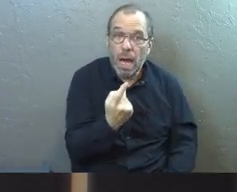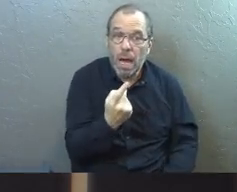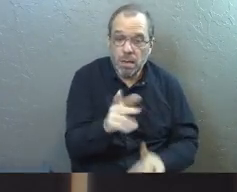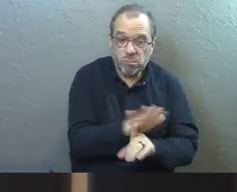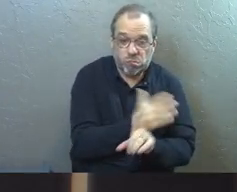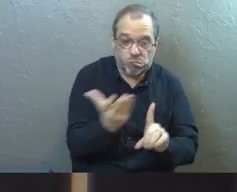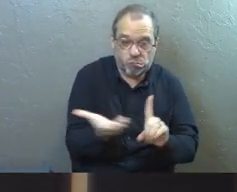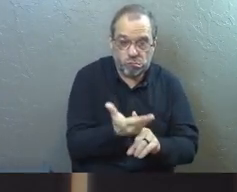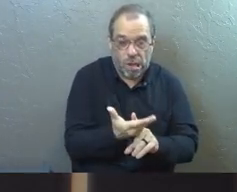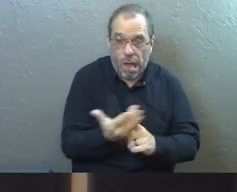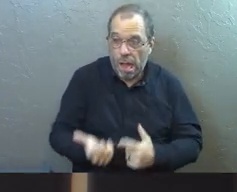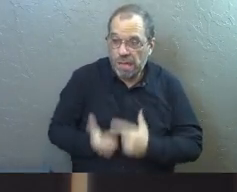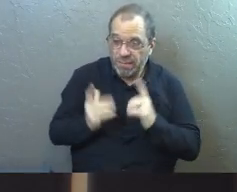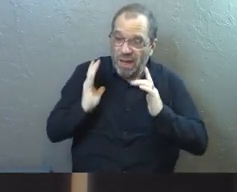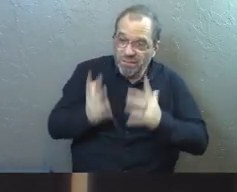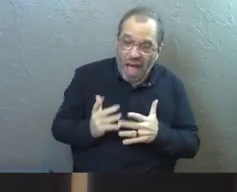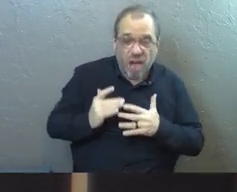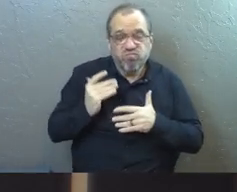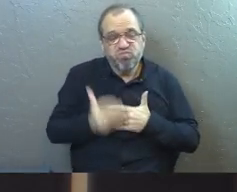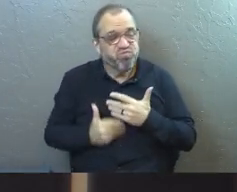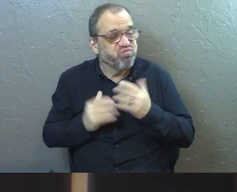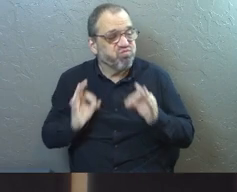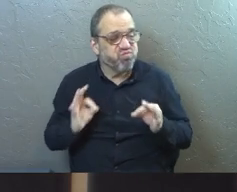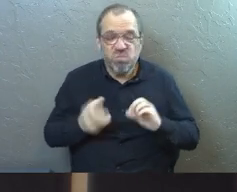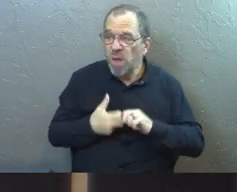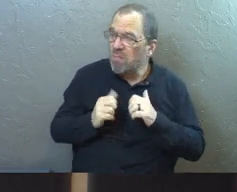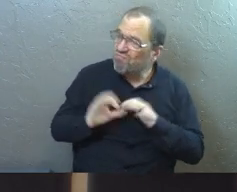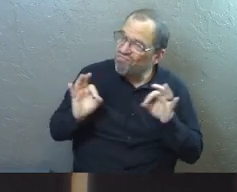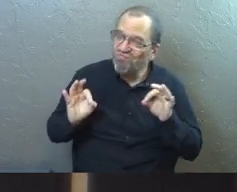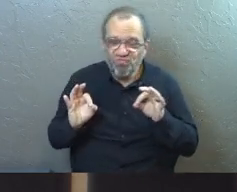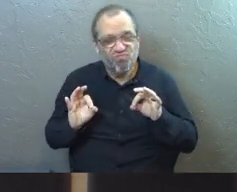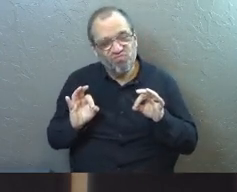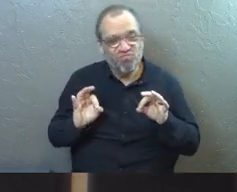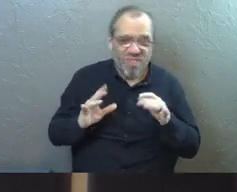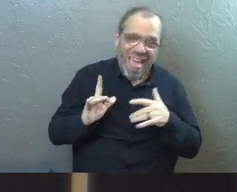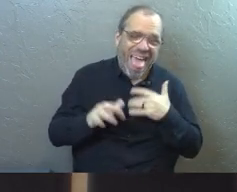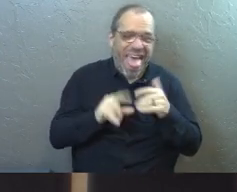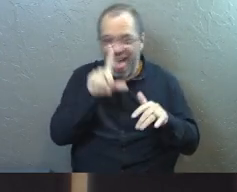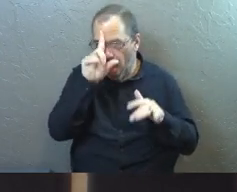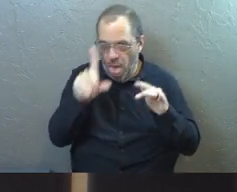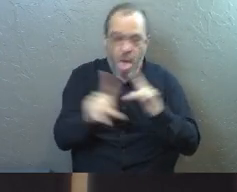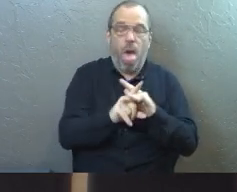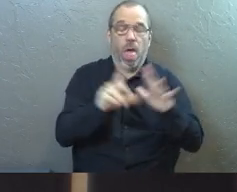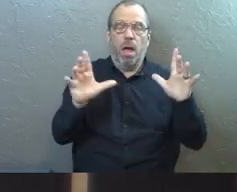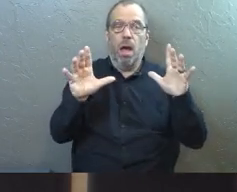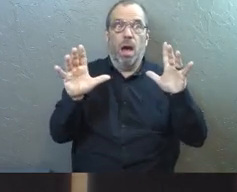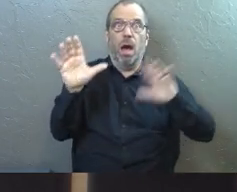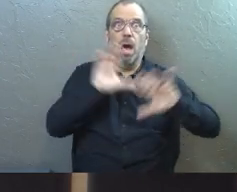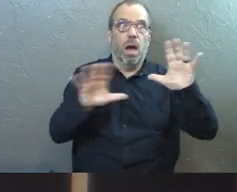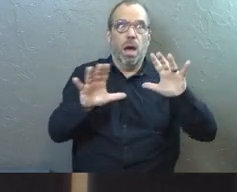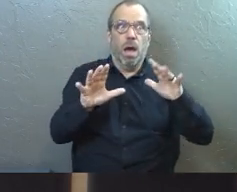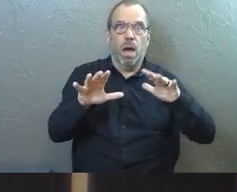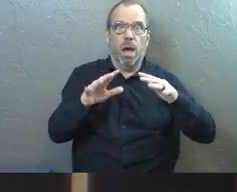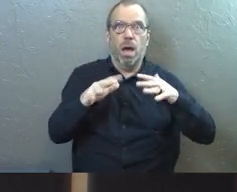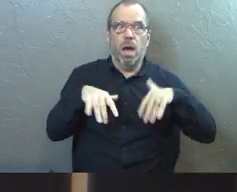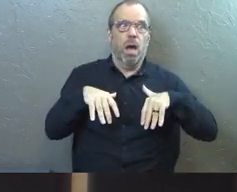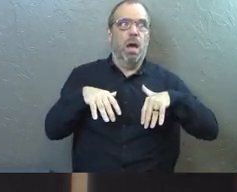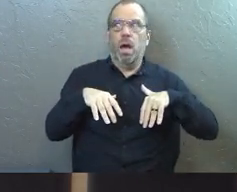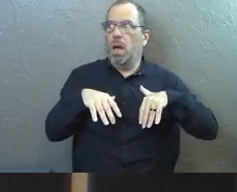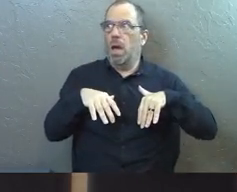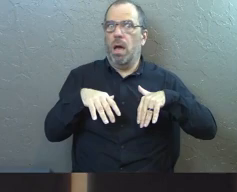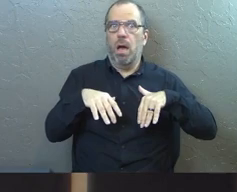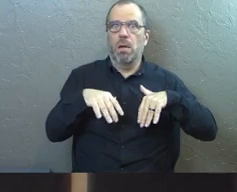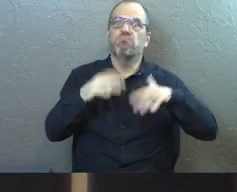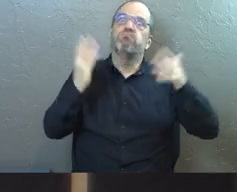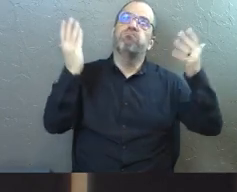convincing ourselves maybe that life is fine and everything's good. There's no problems, but then something happens and all that goes away. And we realize